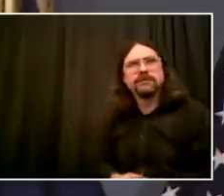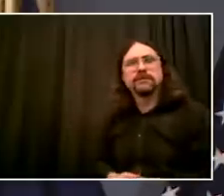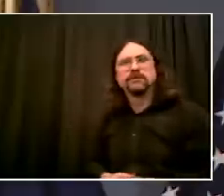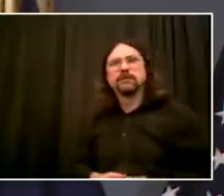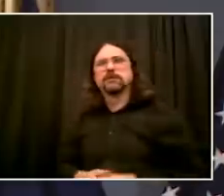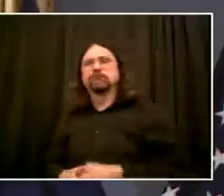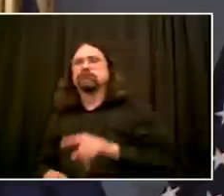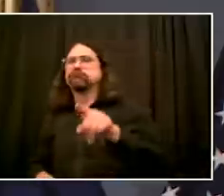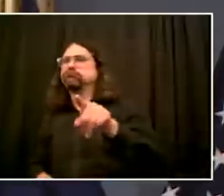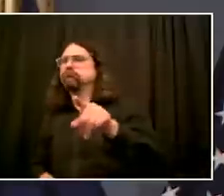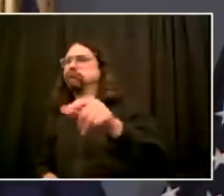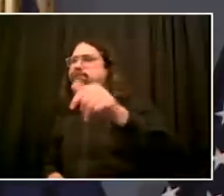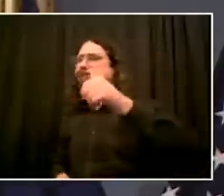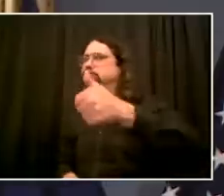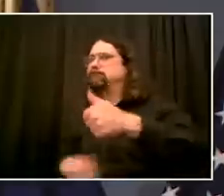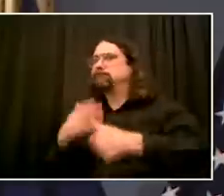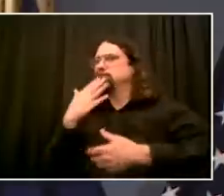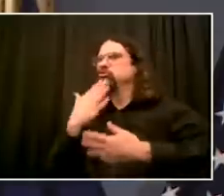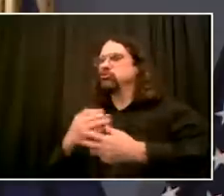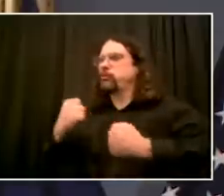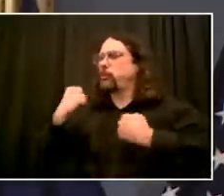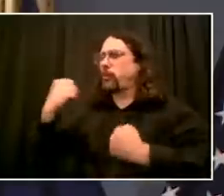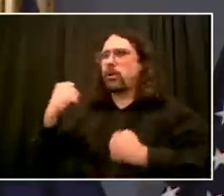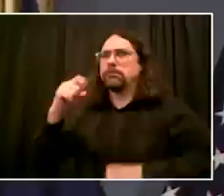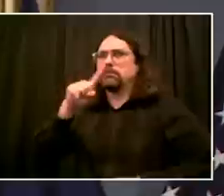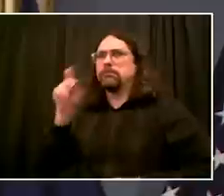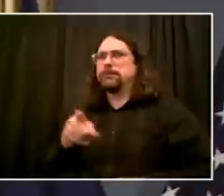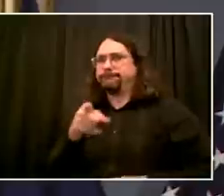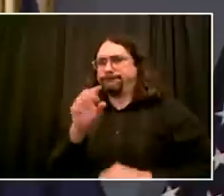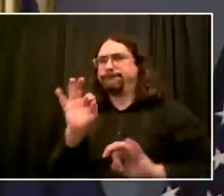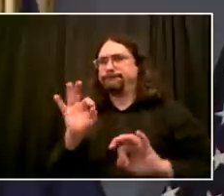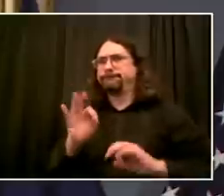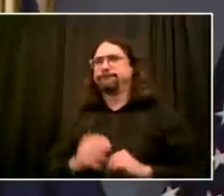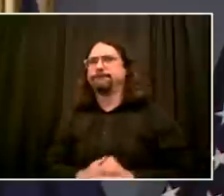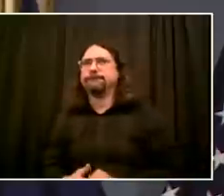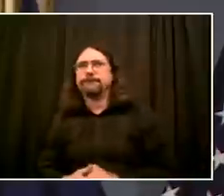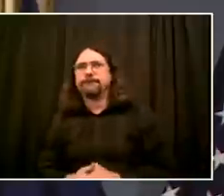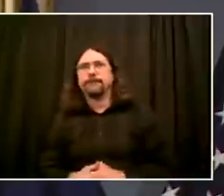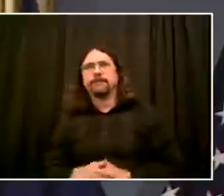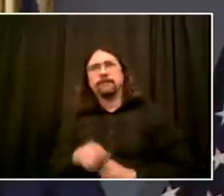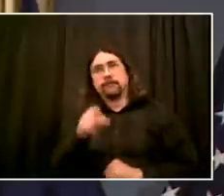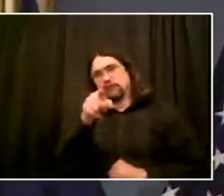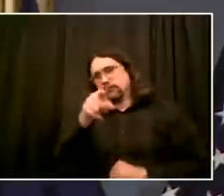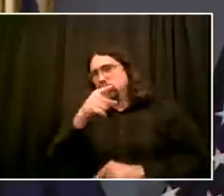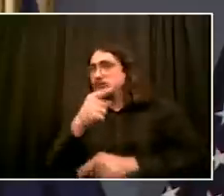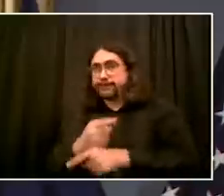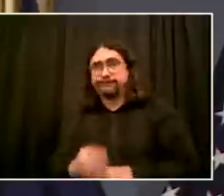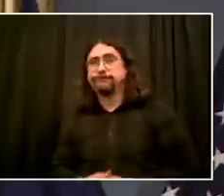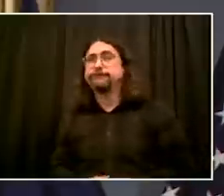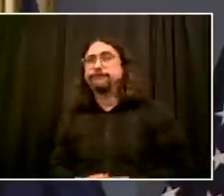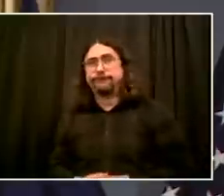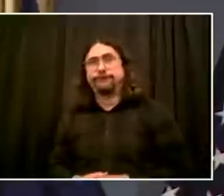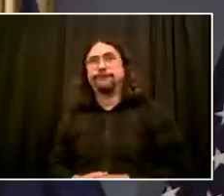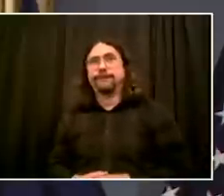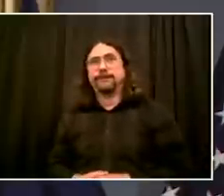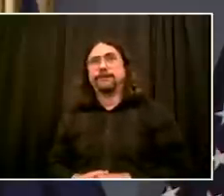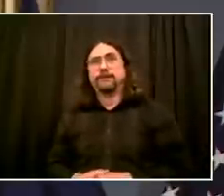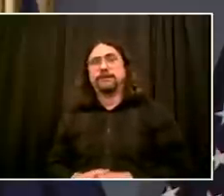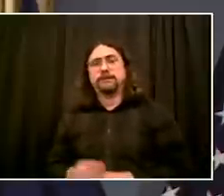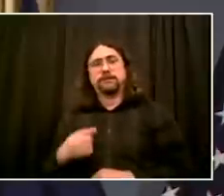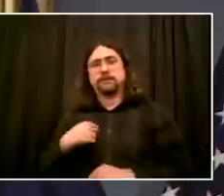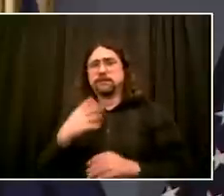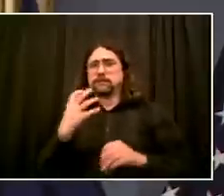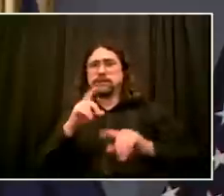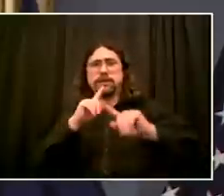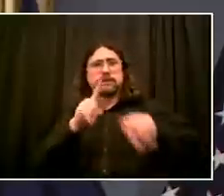No, you're absolutely right, and I want to be blunt. I think it's a time in our history where more bluntness is called for. We are not where we need to be